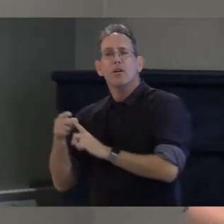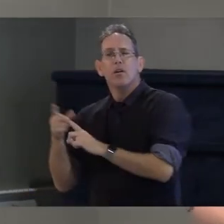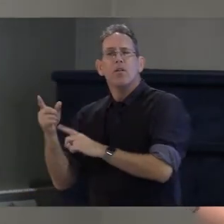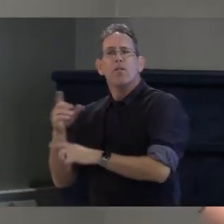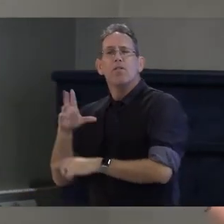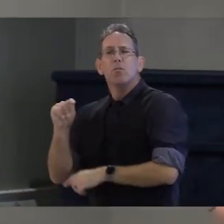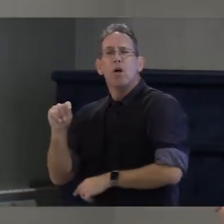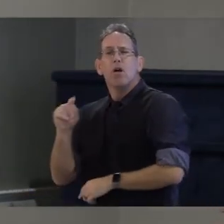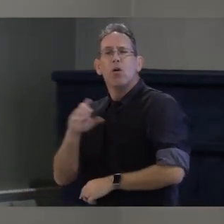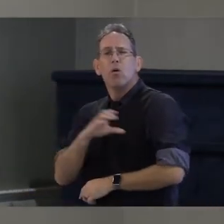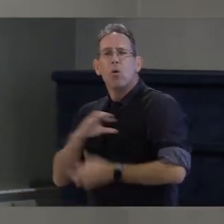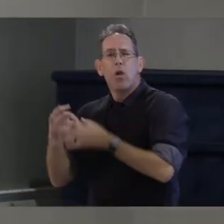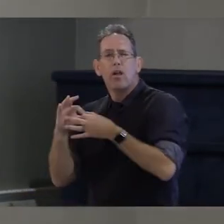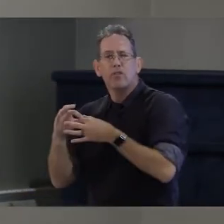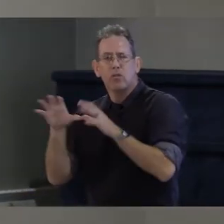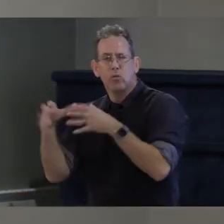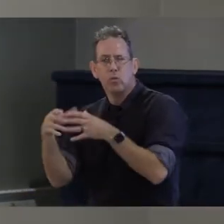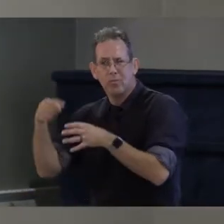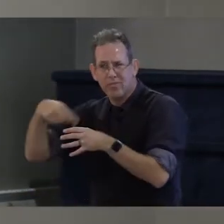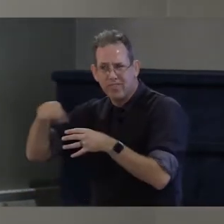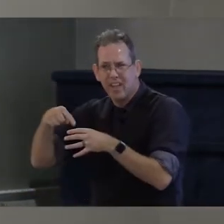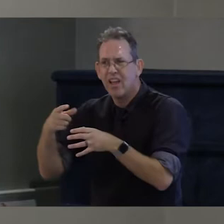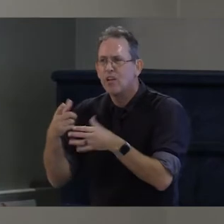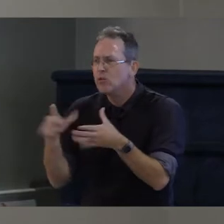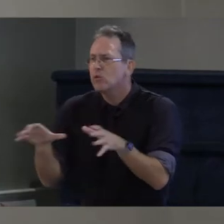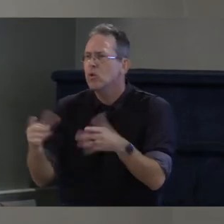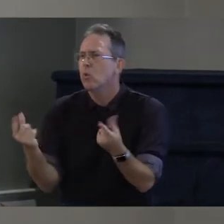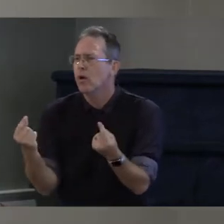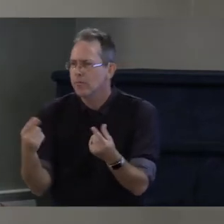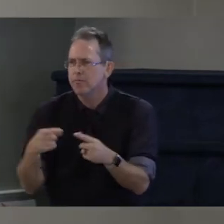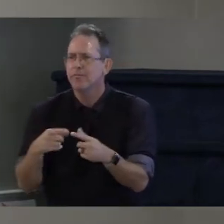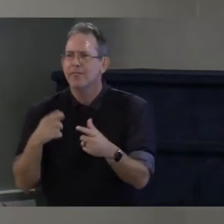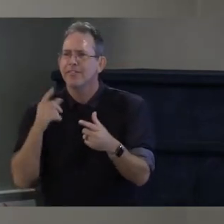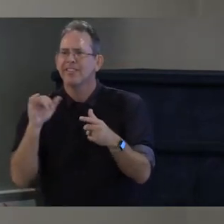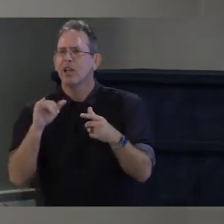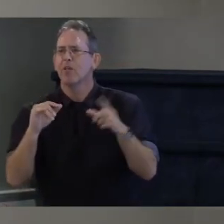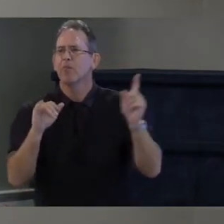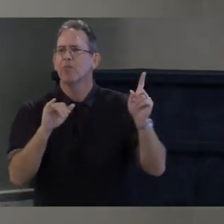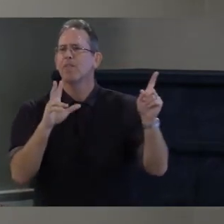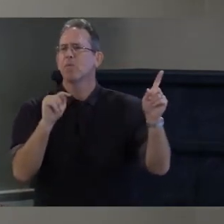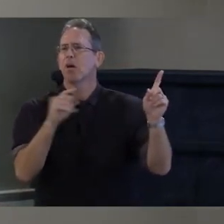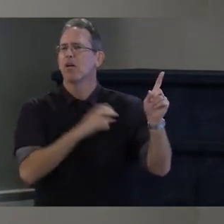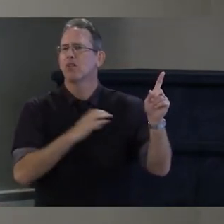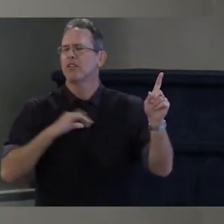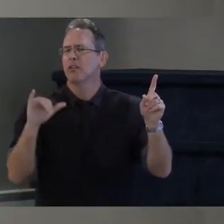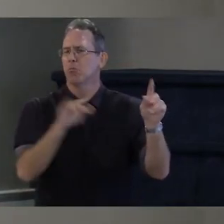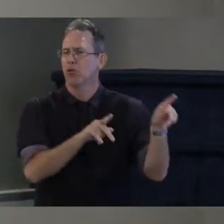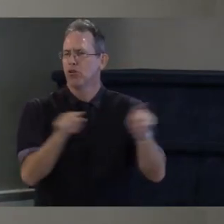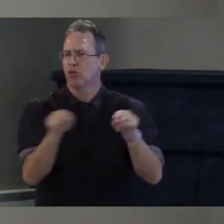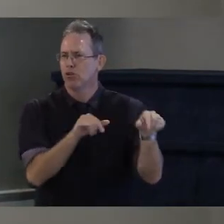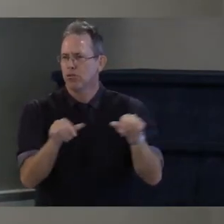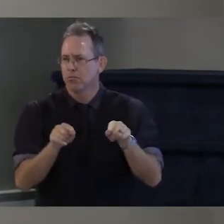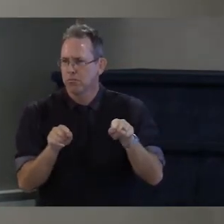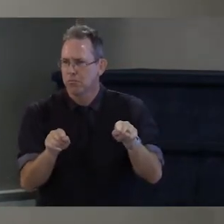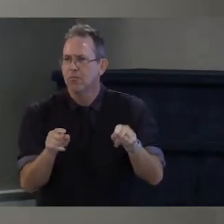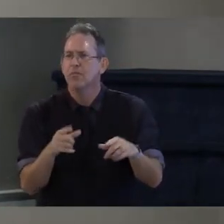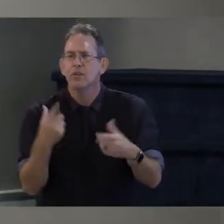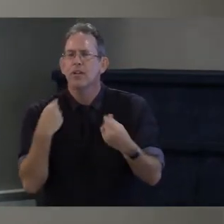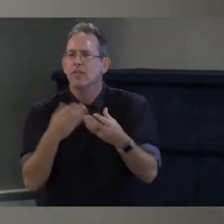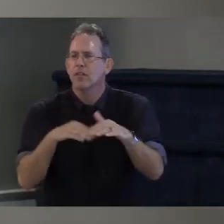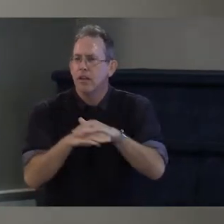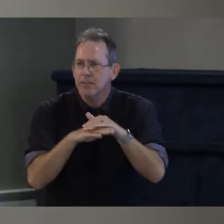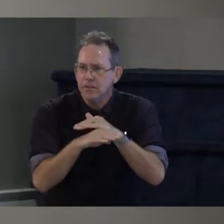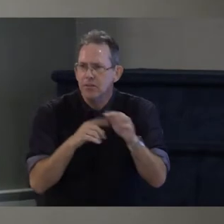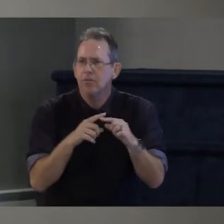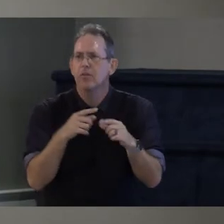complimentary version of the Vermont council on rural development work on the proposition for Vermont and really to